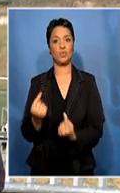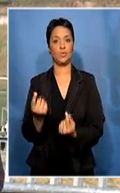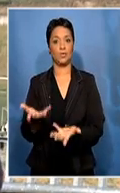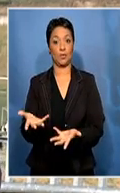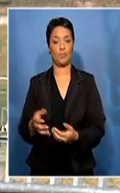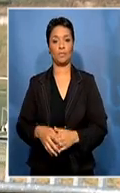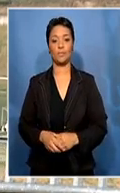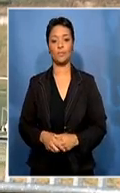SIPC News, Durban. Durban. Mzande